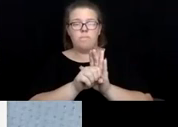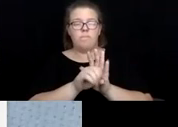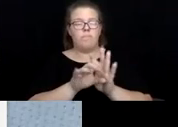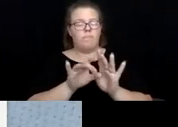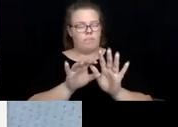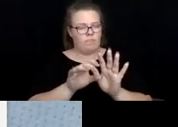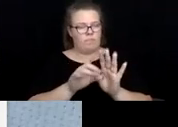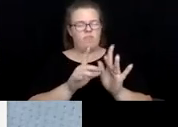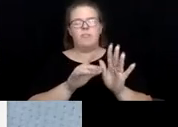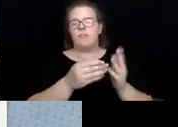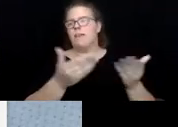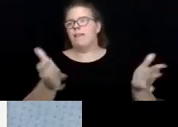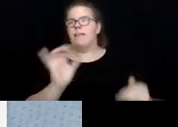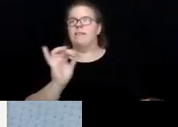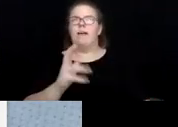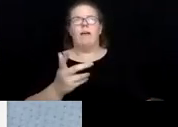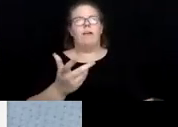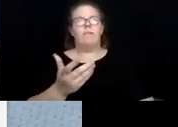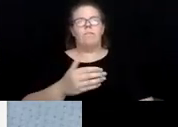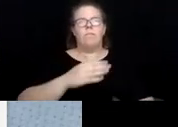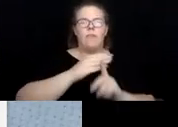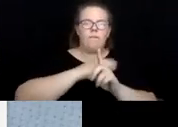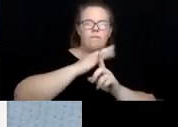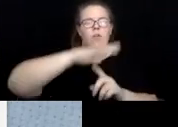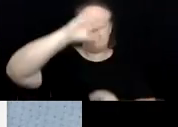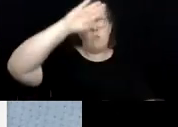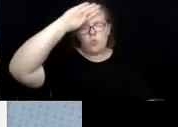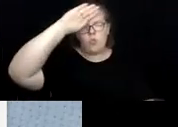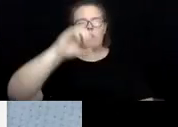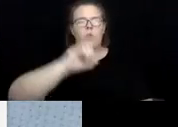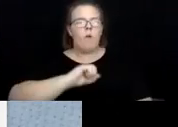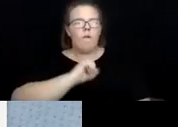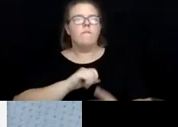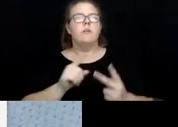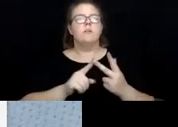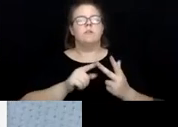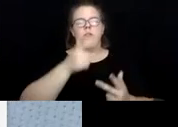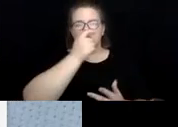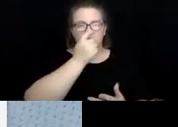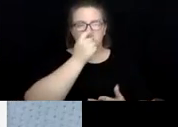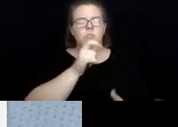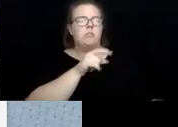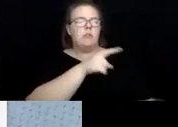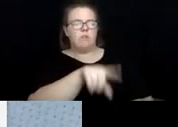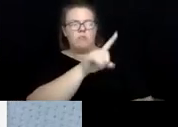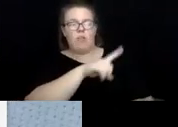things such as fever, coughing, sneezing, if they've come in contact with anyone who has